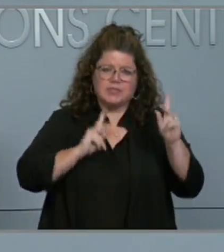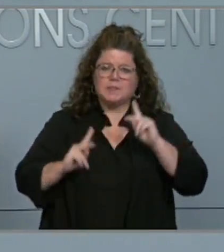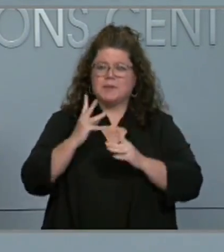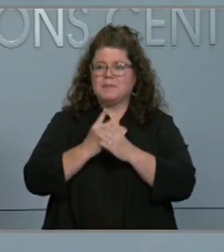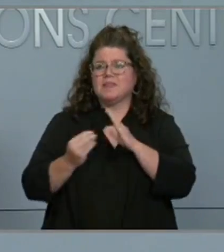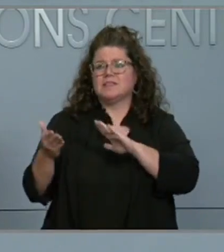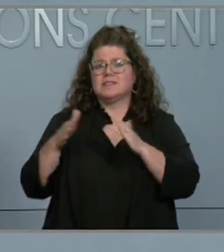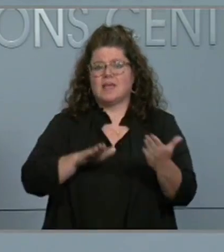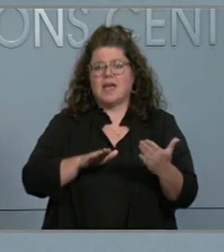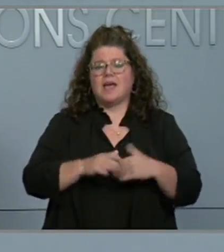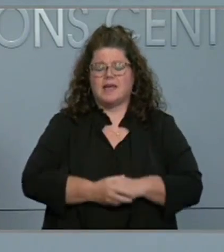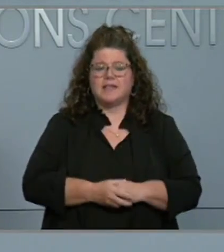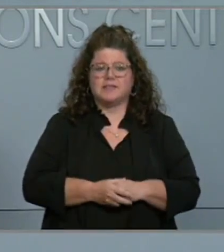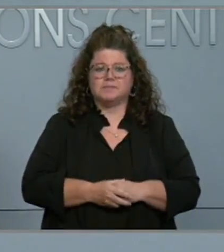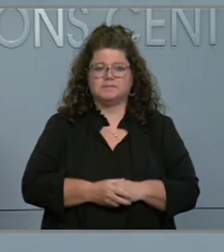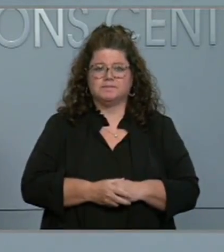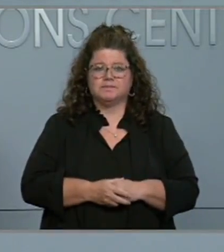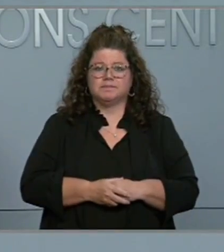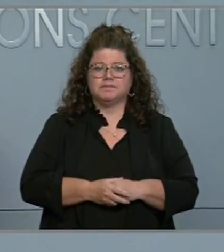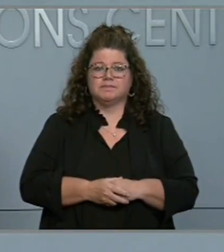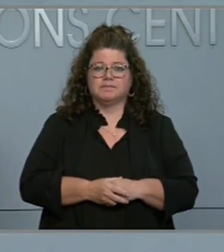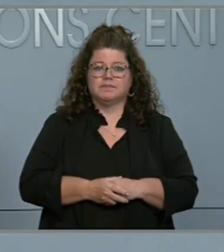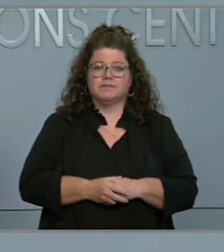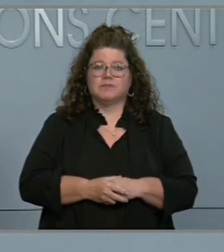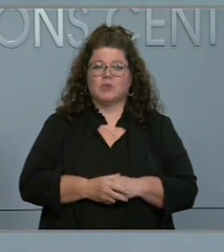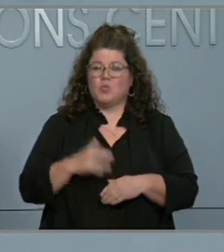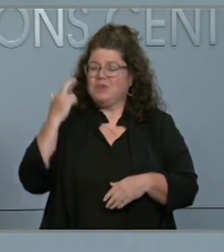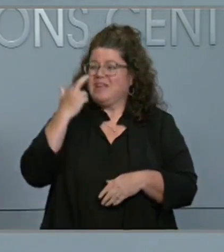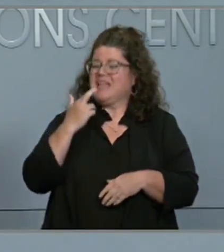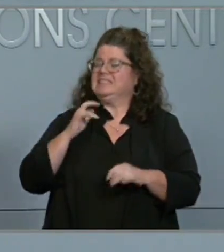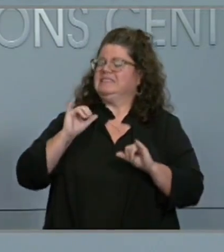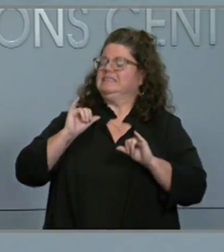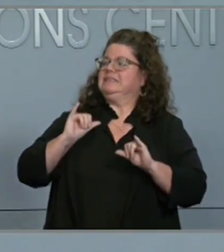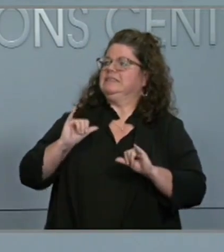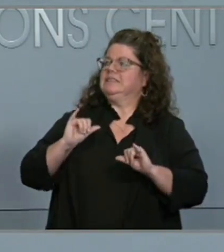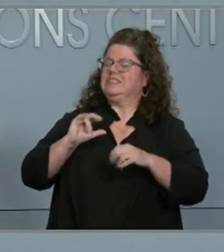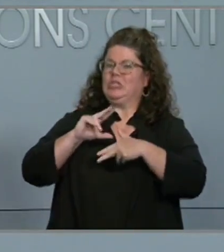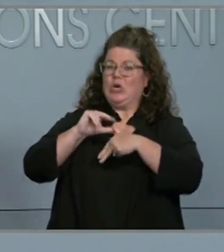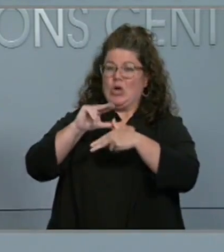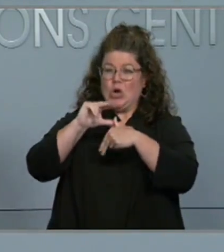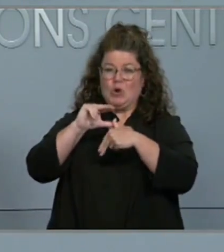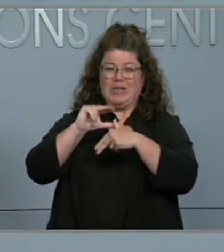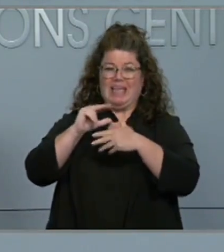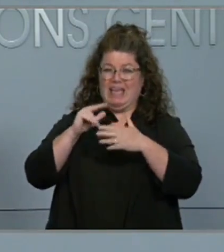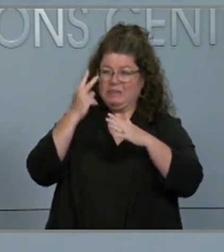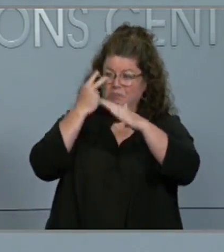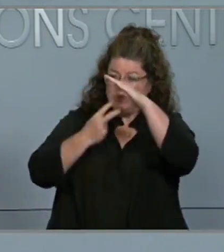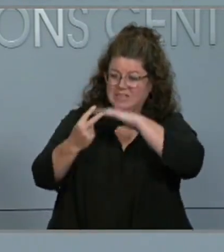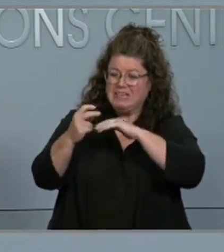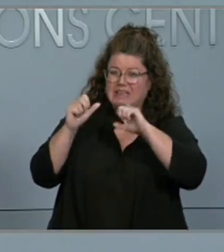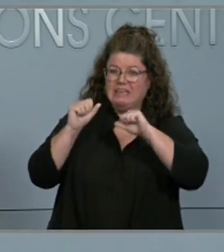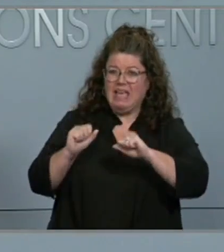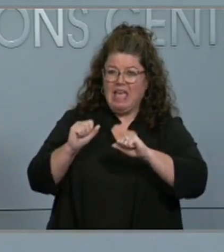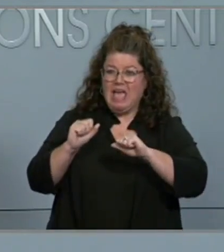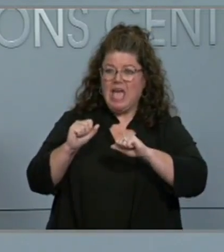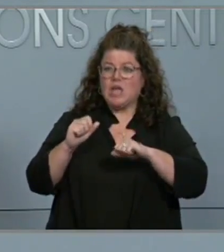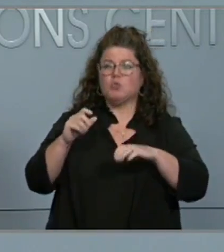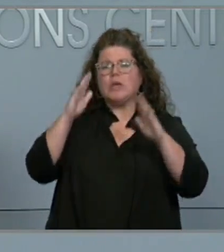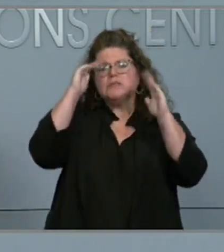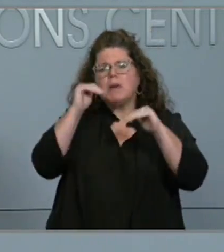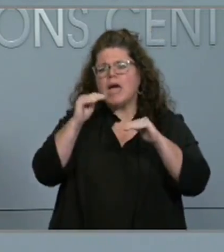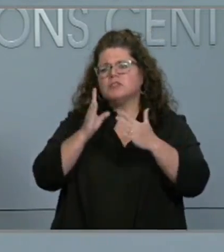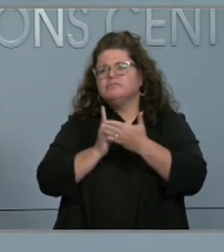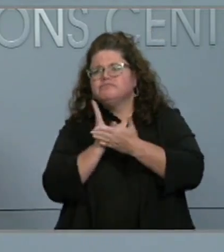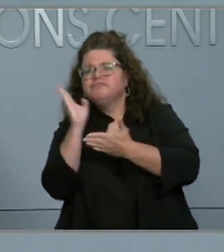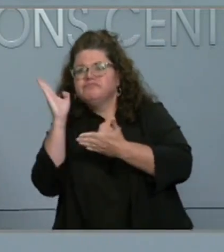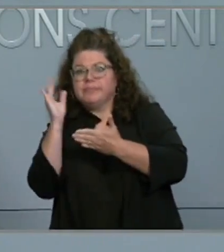This storm reminds us of how unpredictable hurricanes can be. Changing course from the original forecast and again strengthening